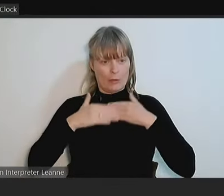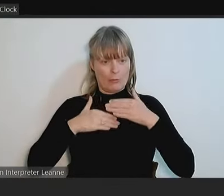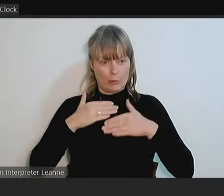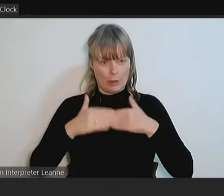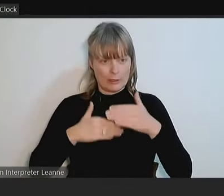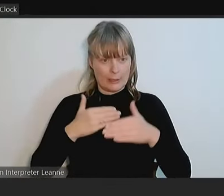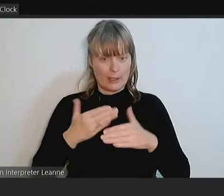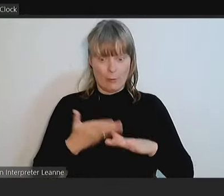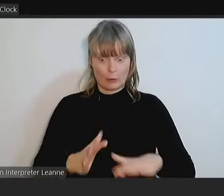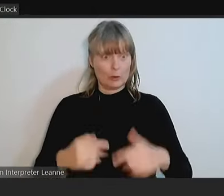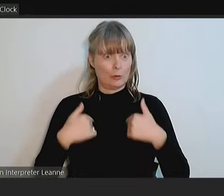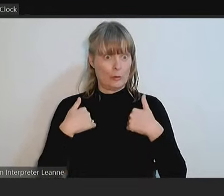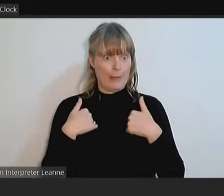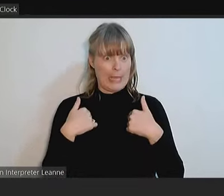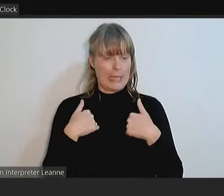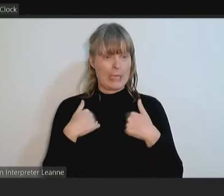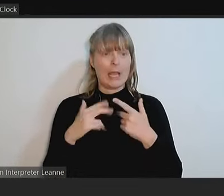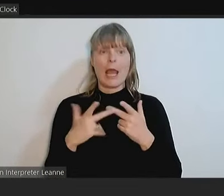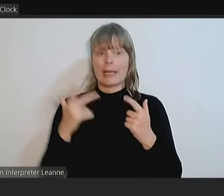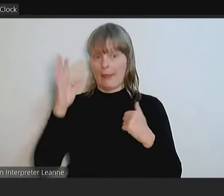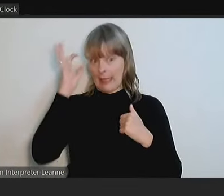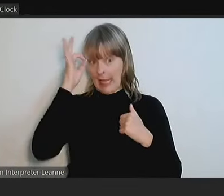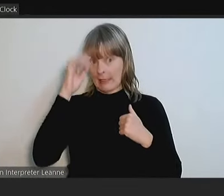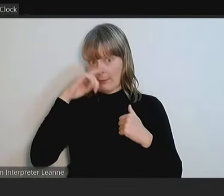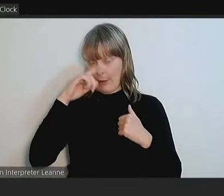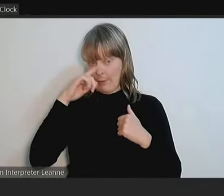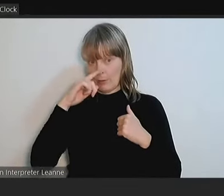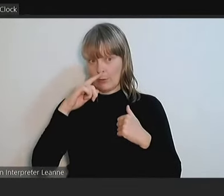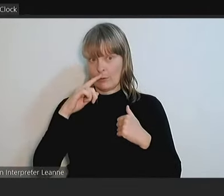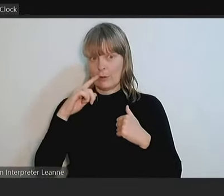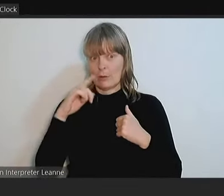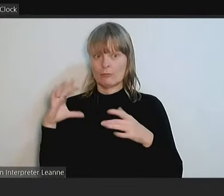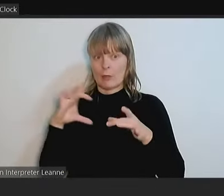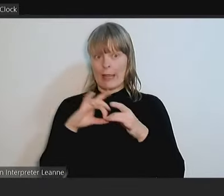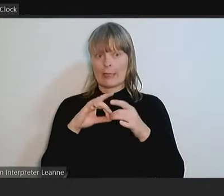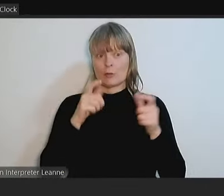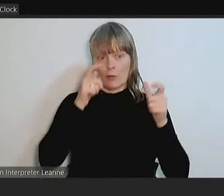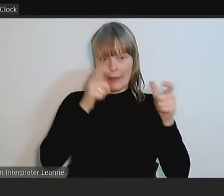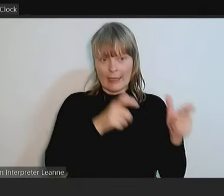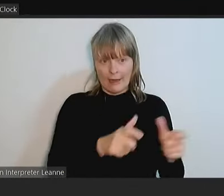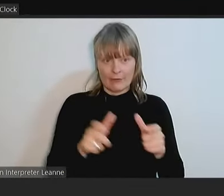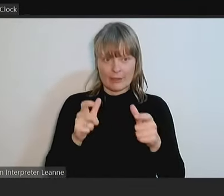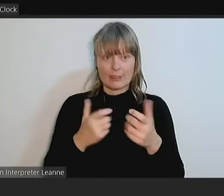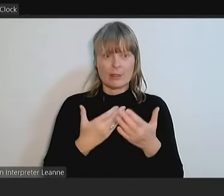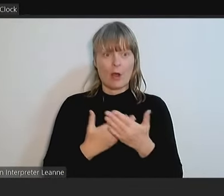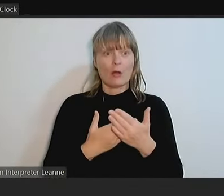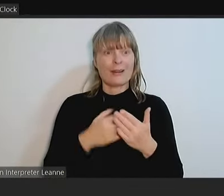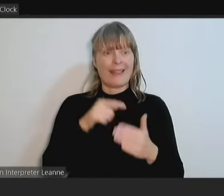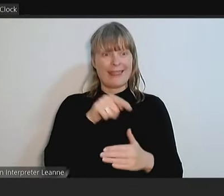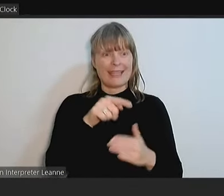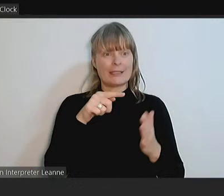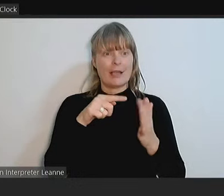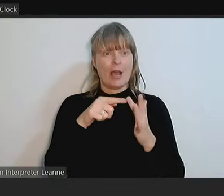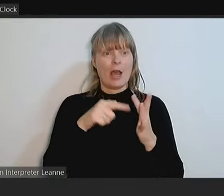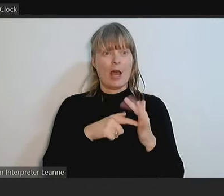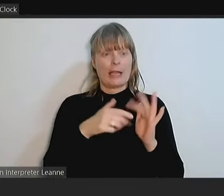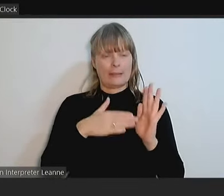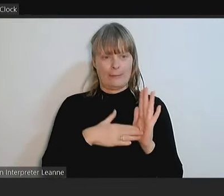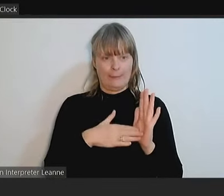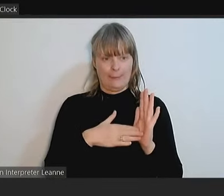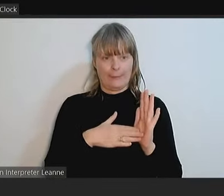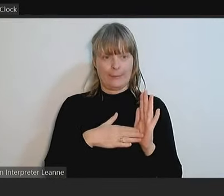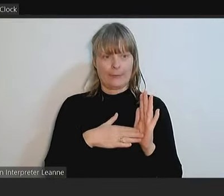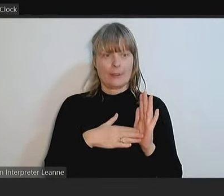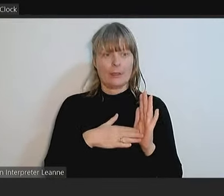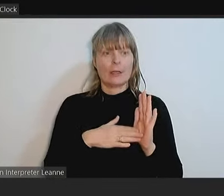myself and I'm sure to other councillors in reference to the governance to this item. As it's different to the way we've done cancelled